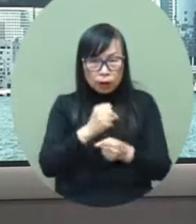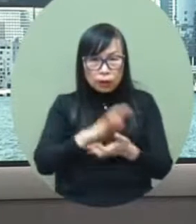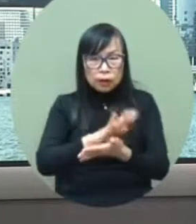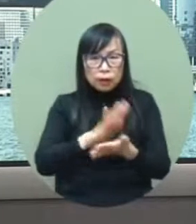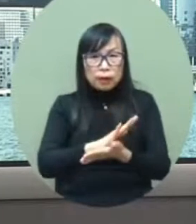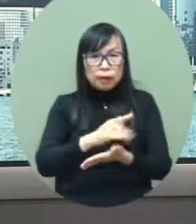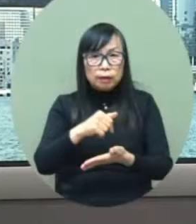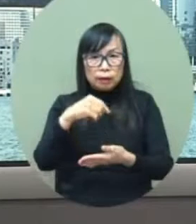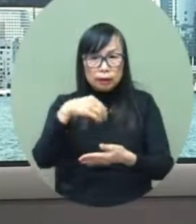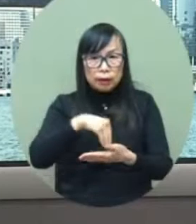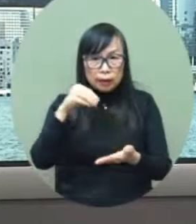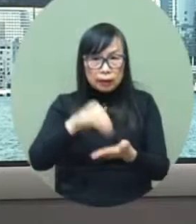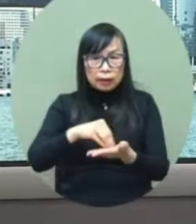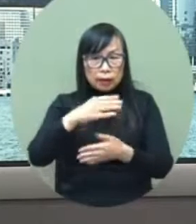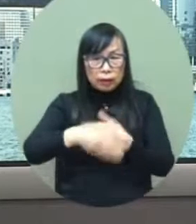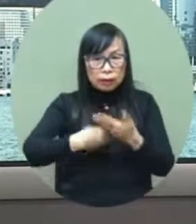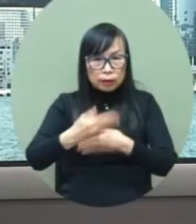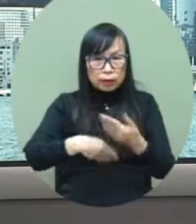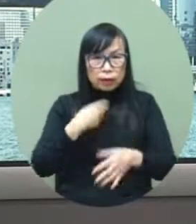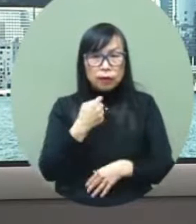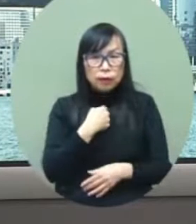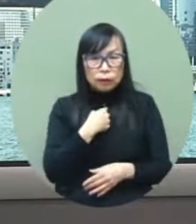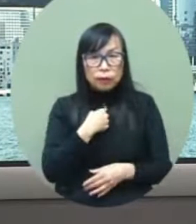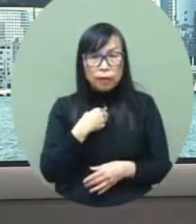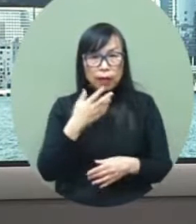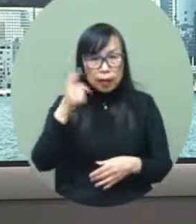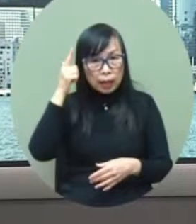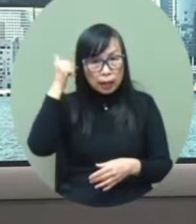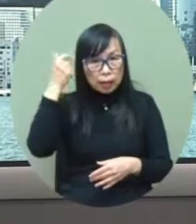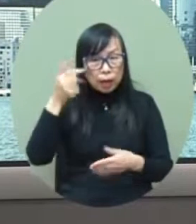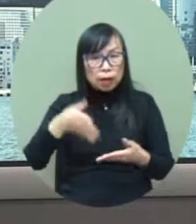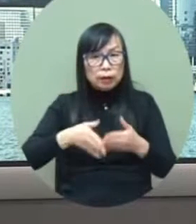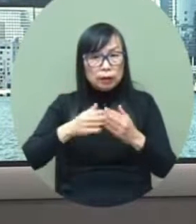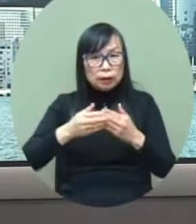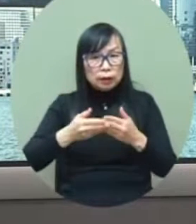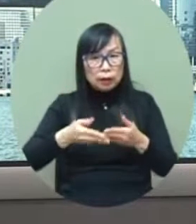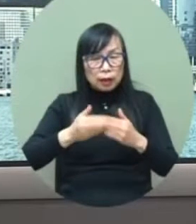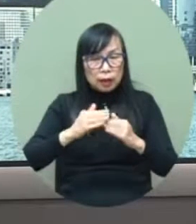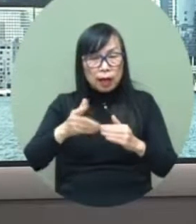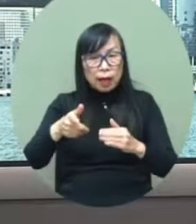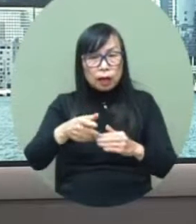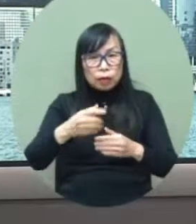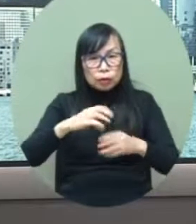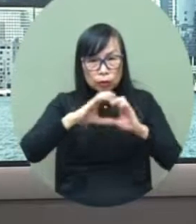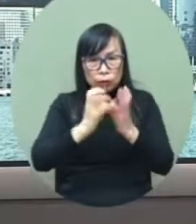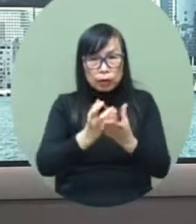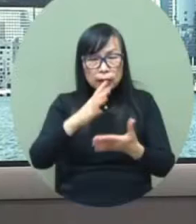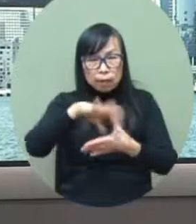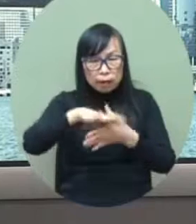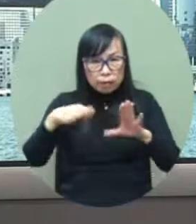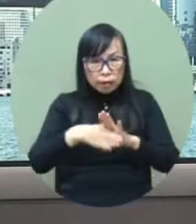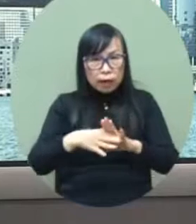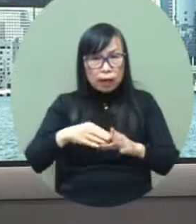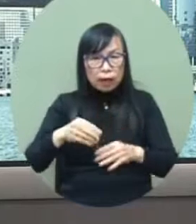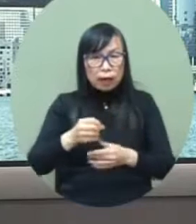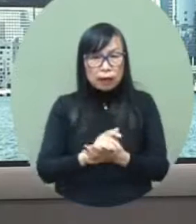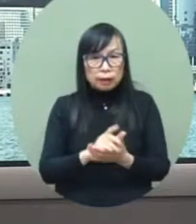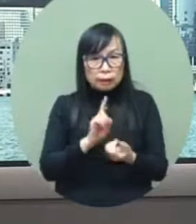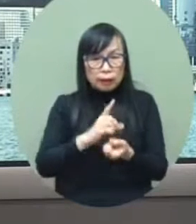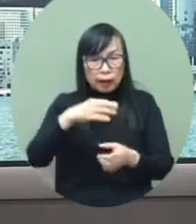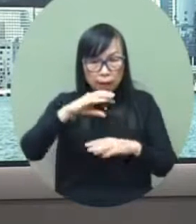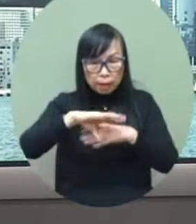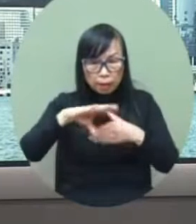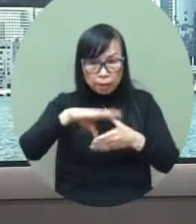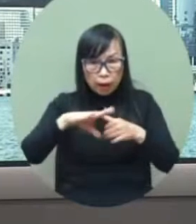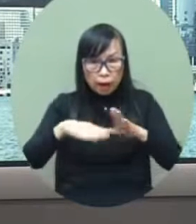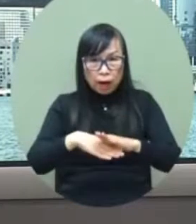the current term government takes stock of the experience and this is also the kind of organizational culture i want